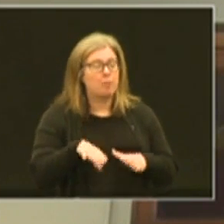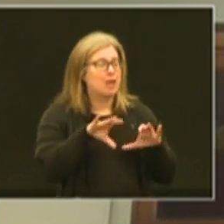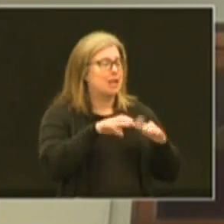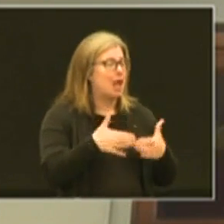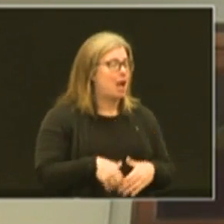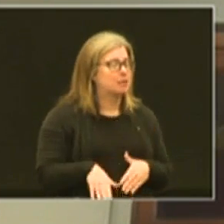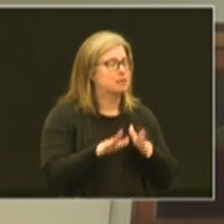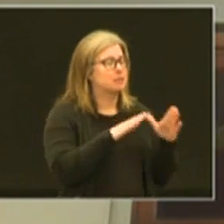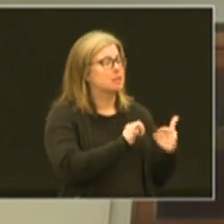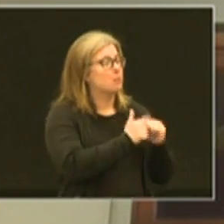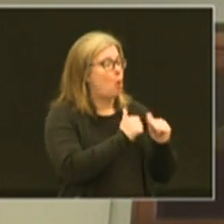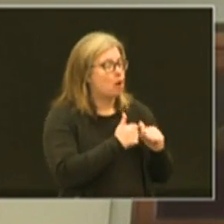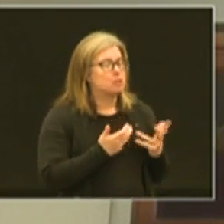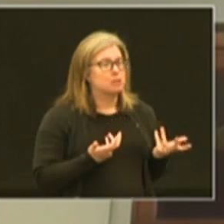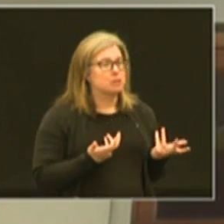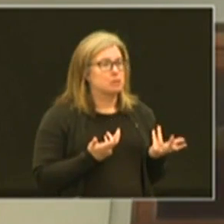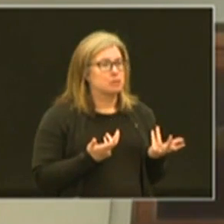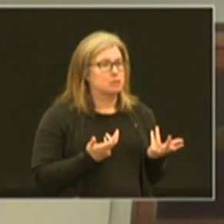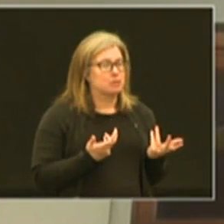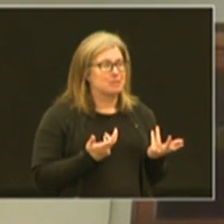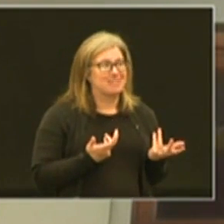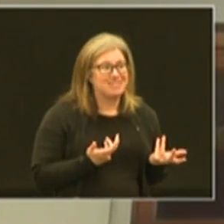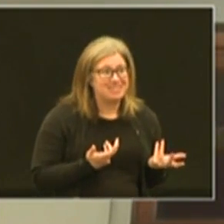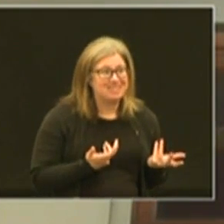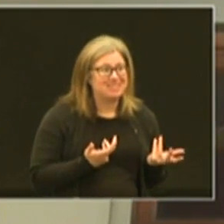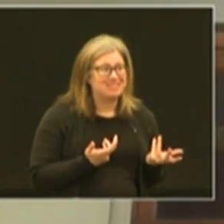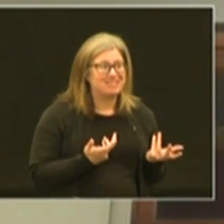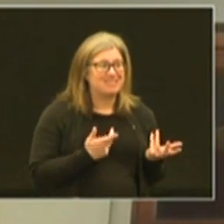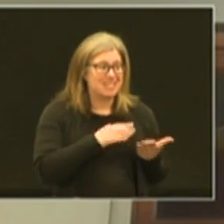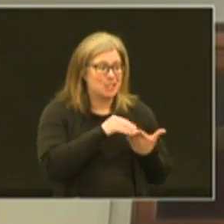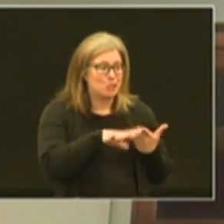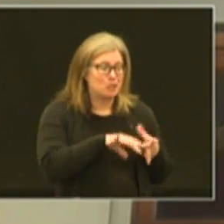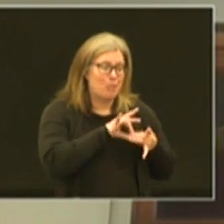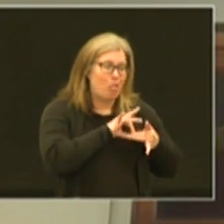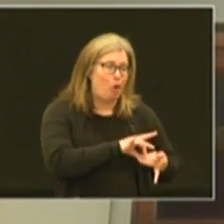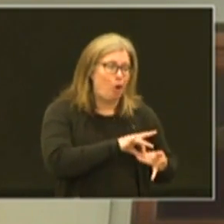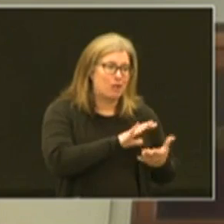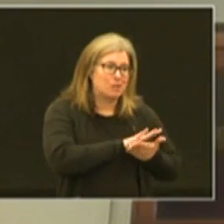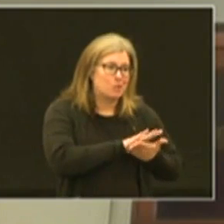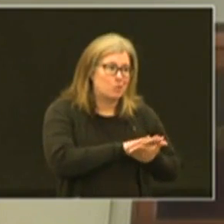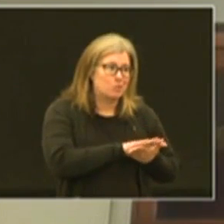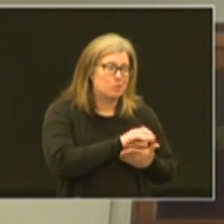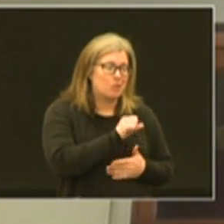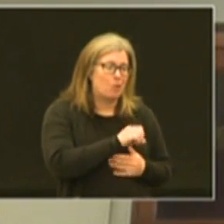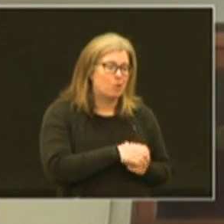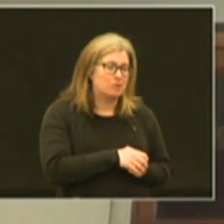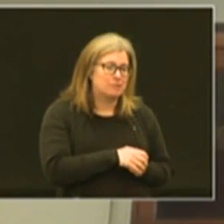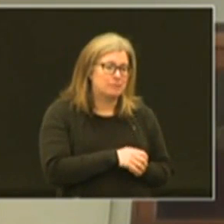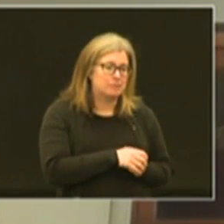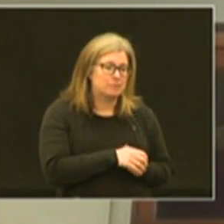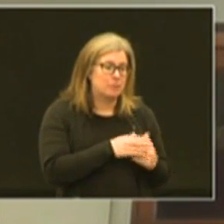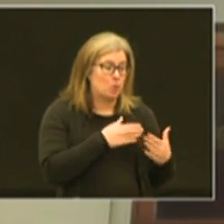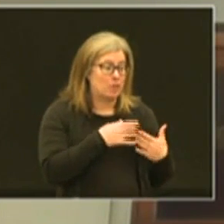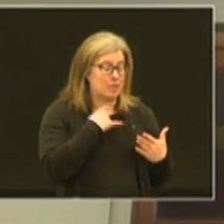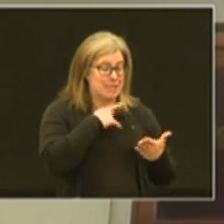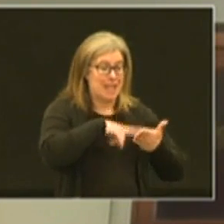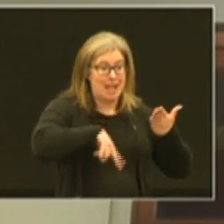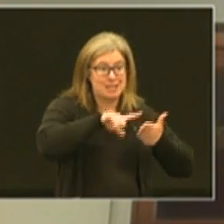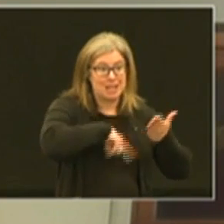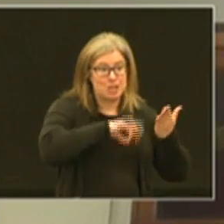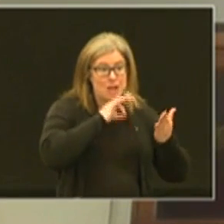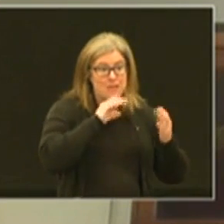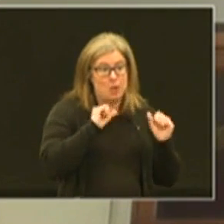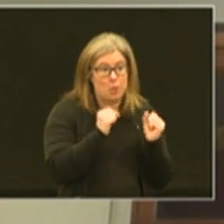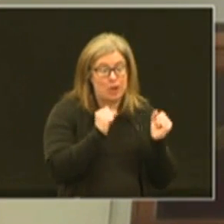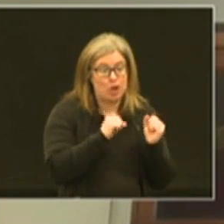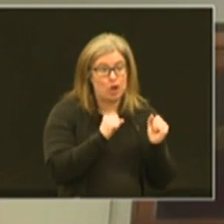class whether it's sports this is what it's student belonging in schools and so whether it be the cancellation of